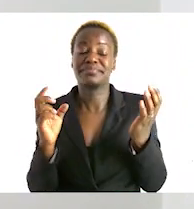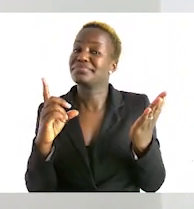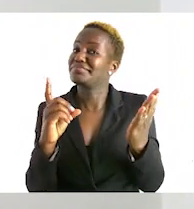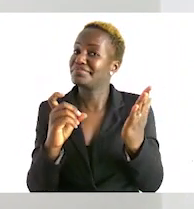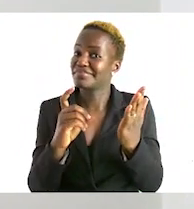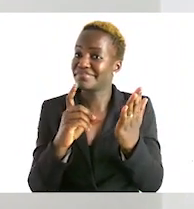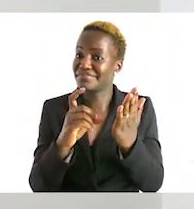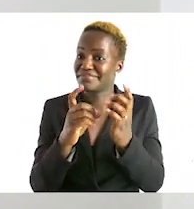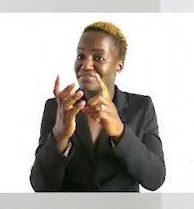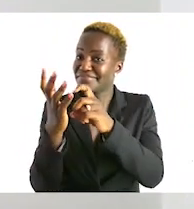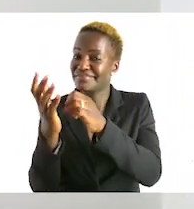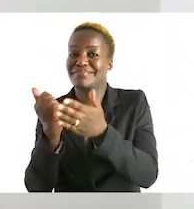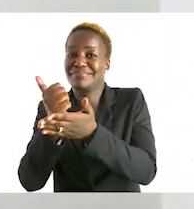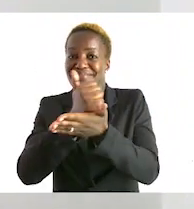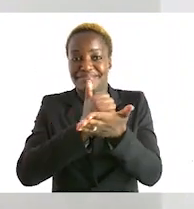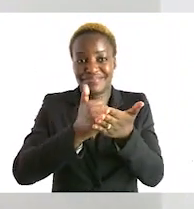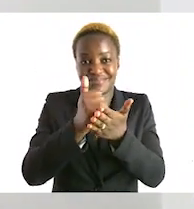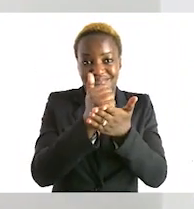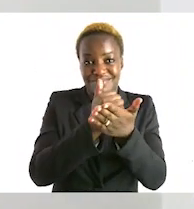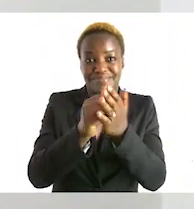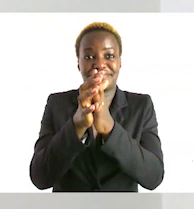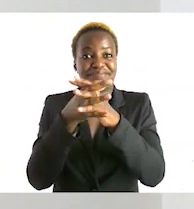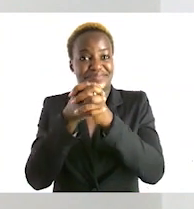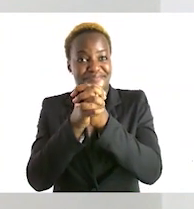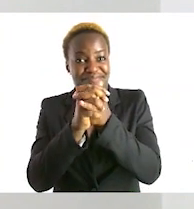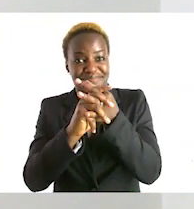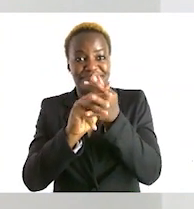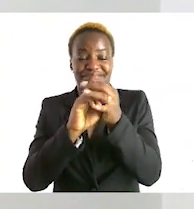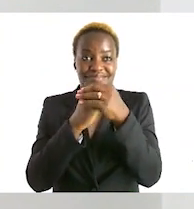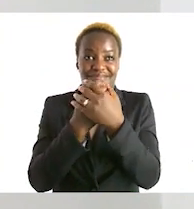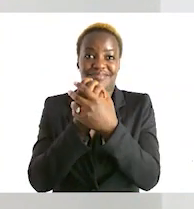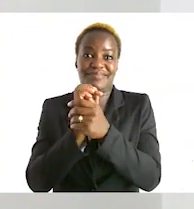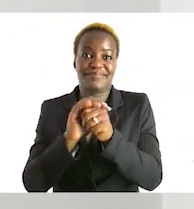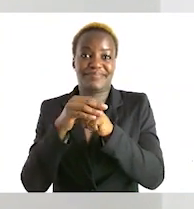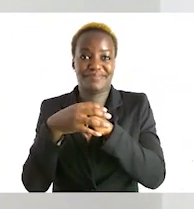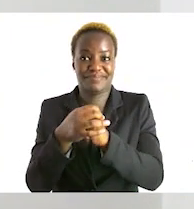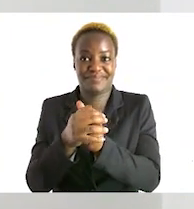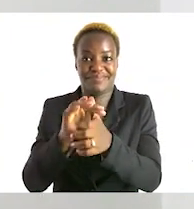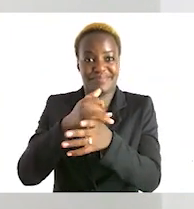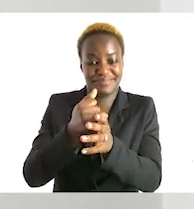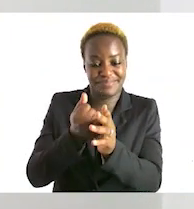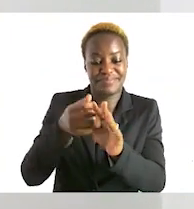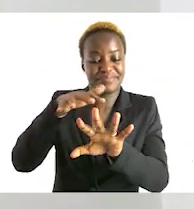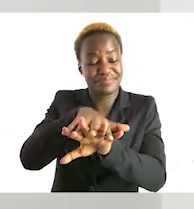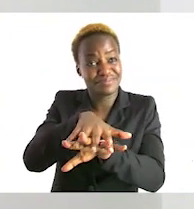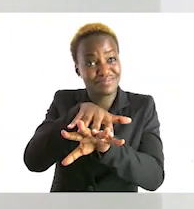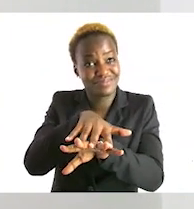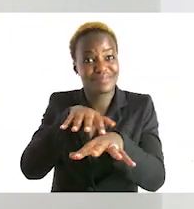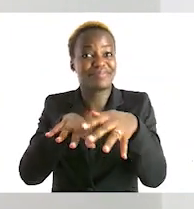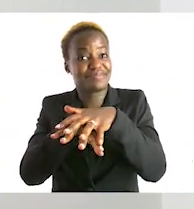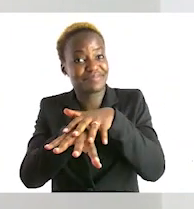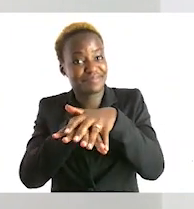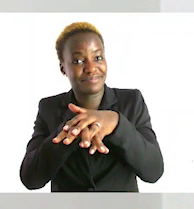sanitize your hands nicely thoroughly as well as between your fingers